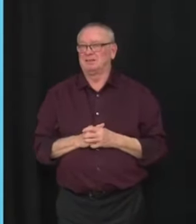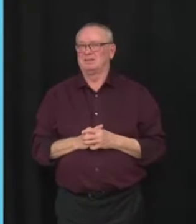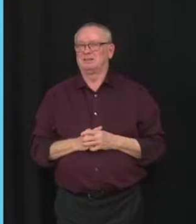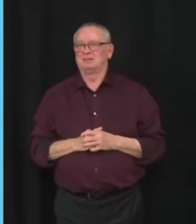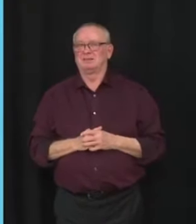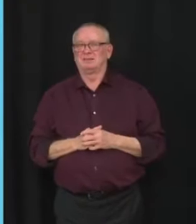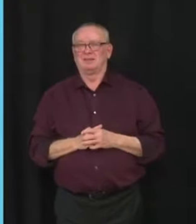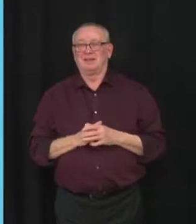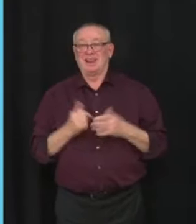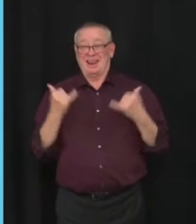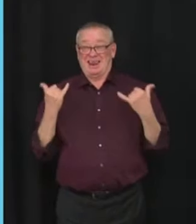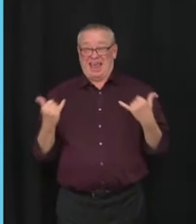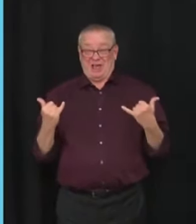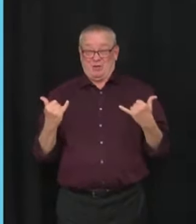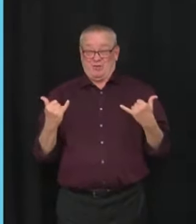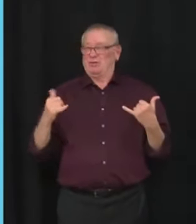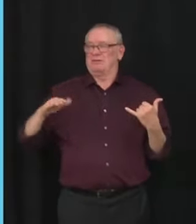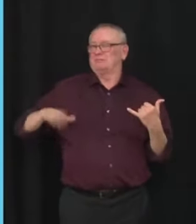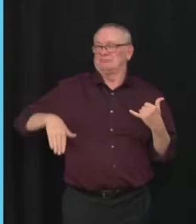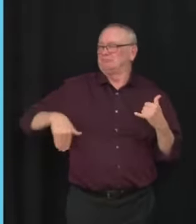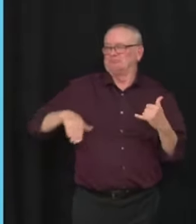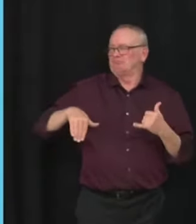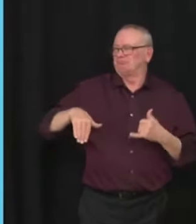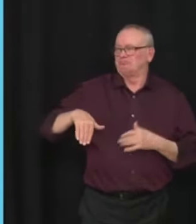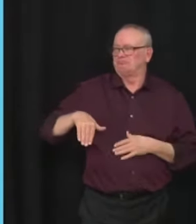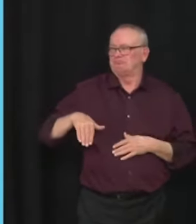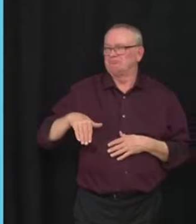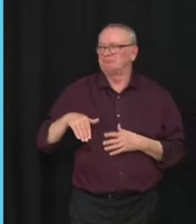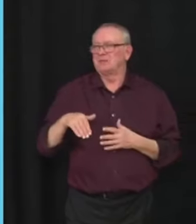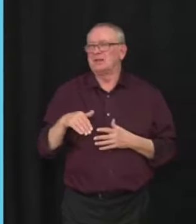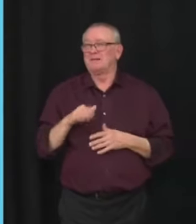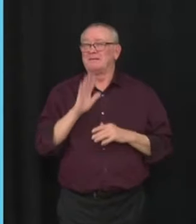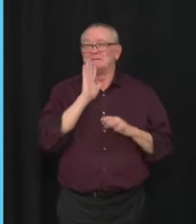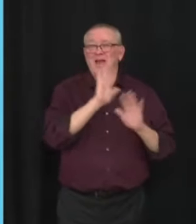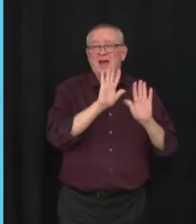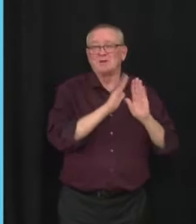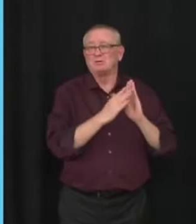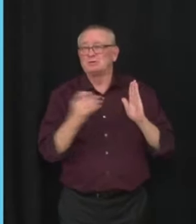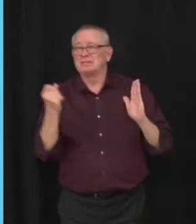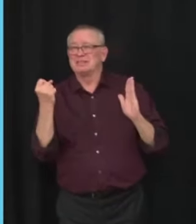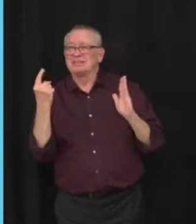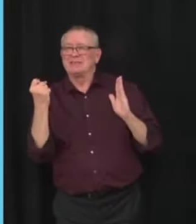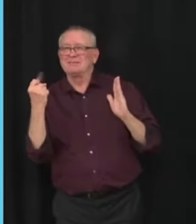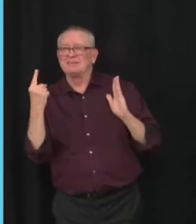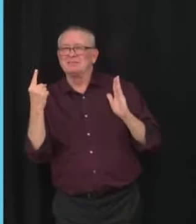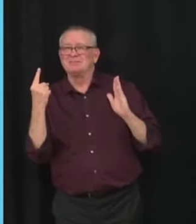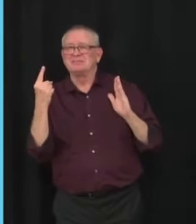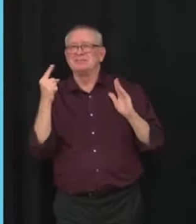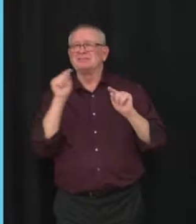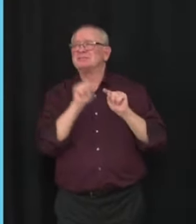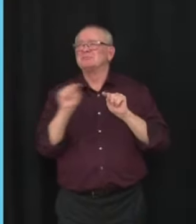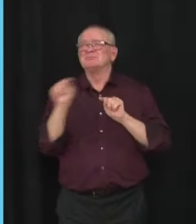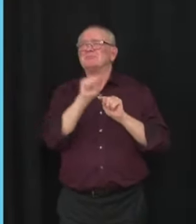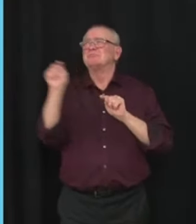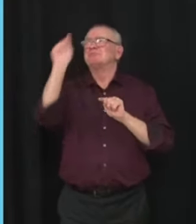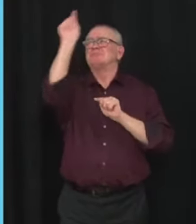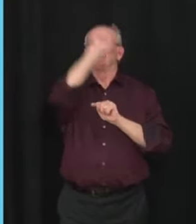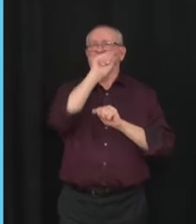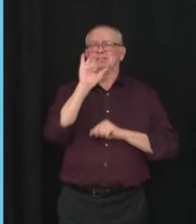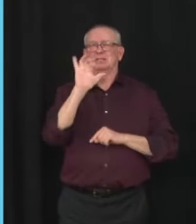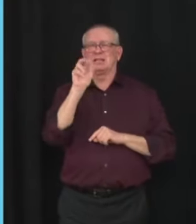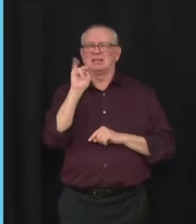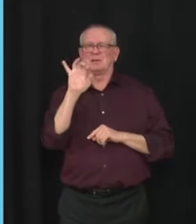at this point in time. We're rolling out the vaccines for younger kids at the 120 AHS clinics because that's the best way for the scale of the program.